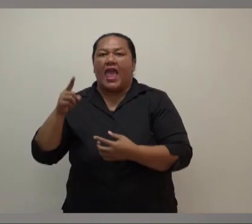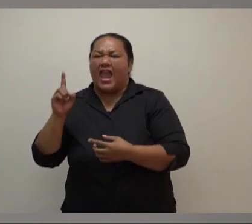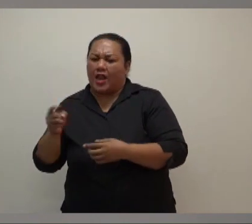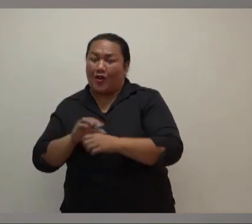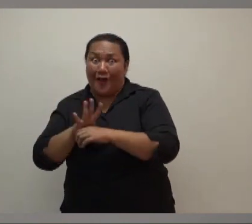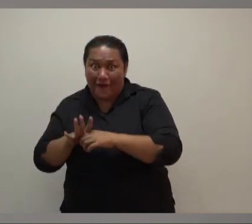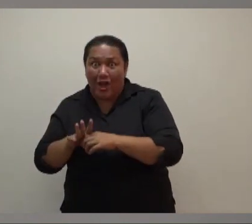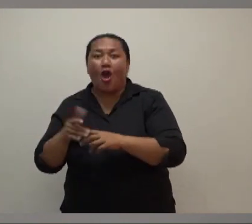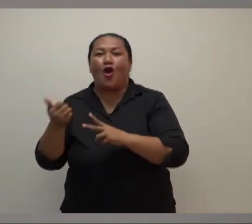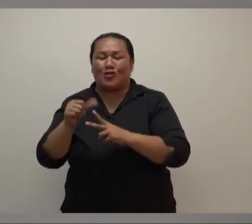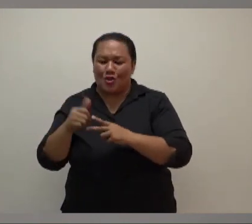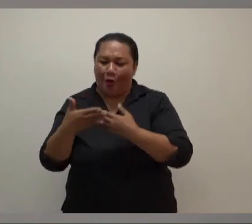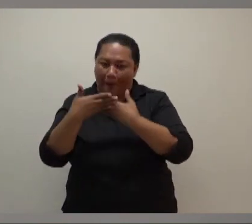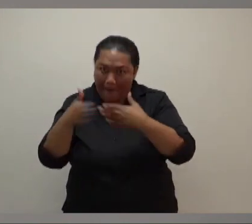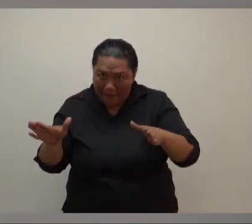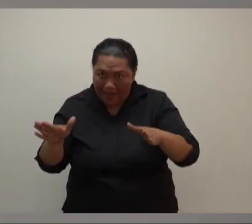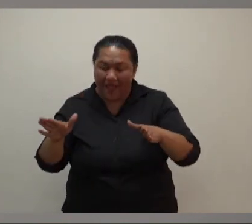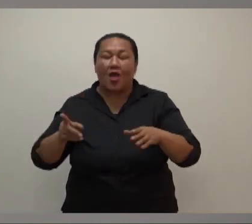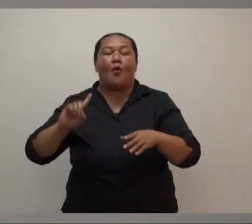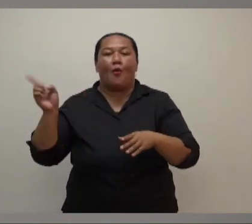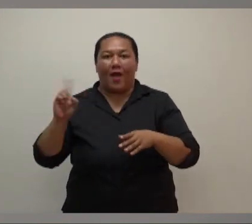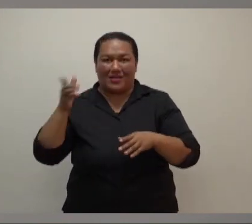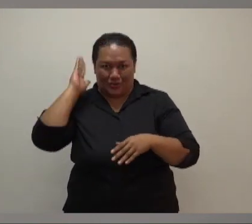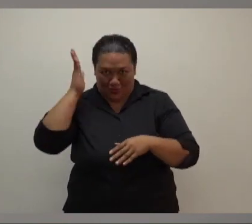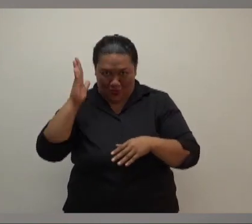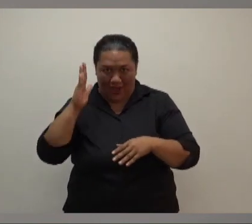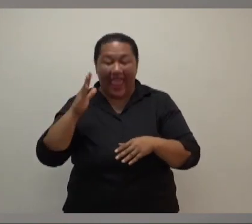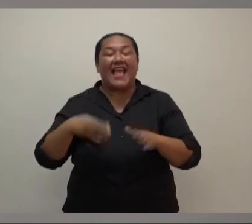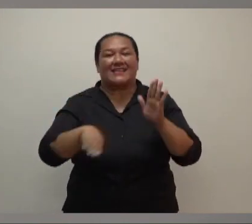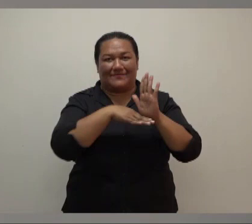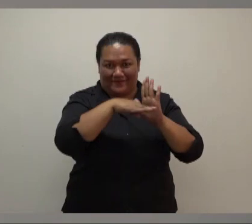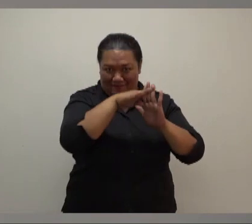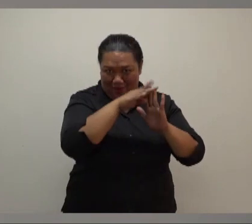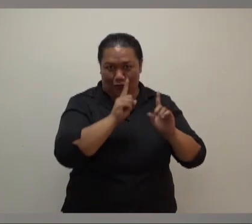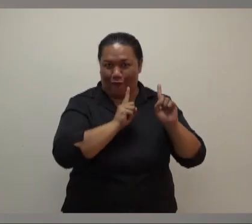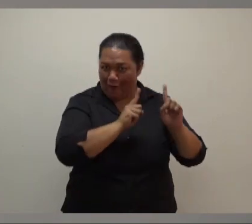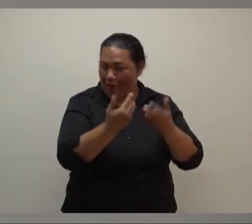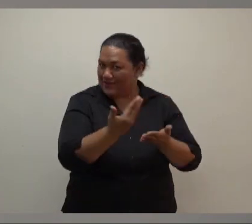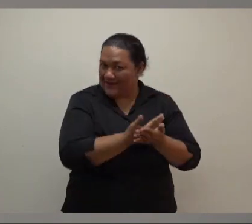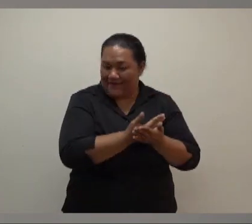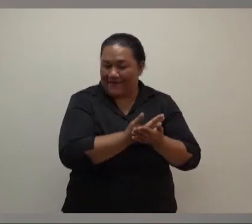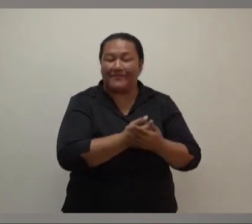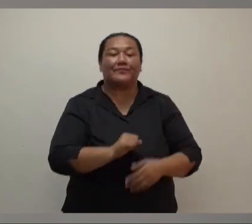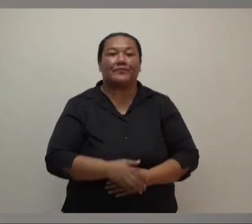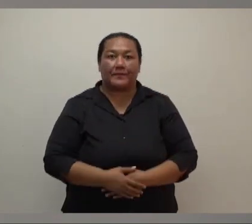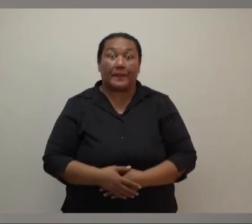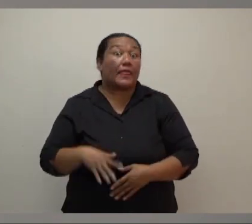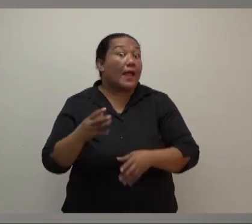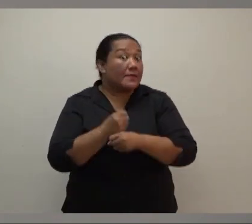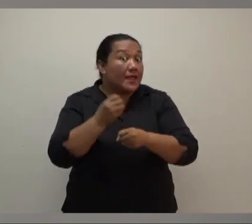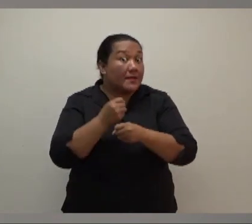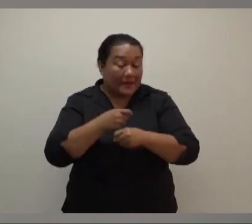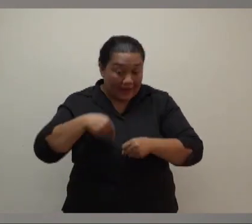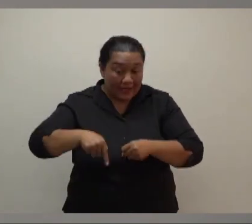guidance on our COVID-safe measures. But before we do so, we have an important update. This week,